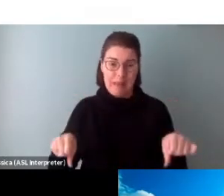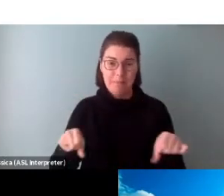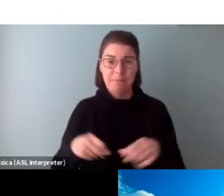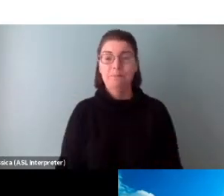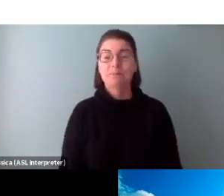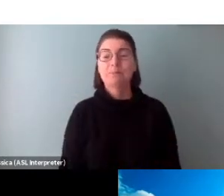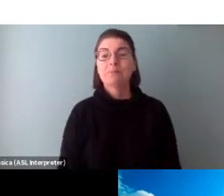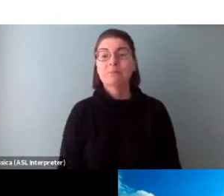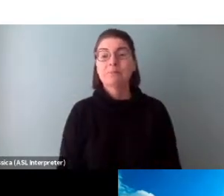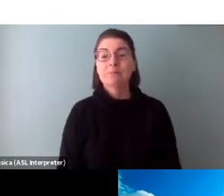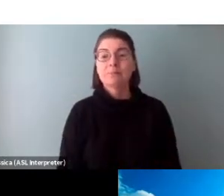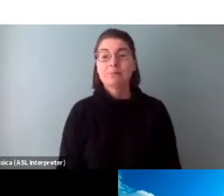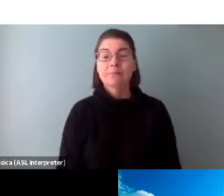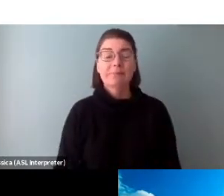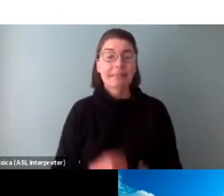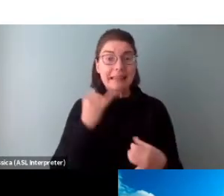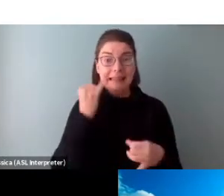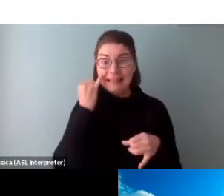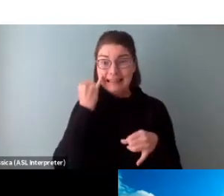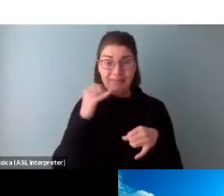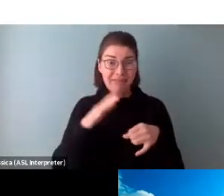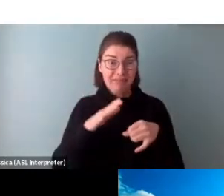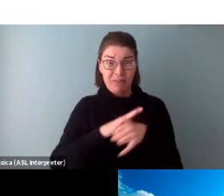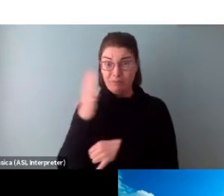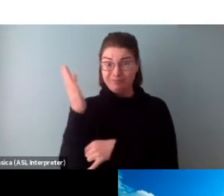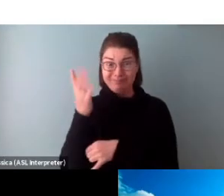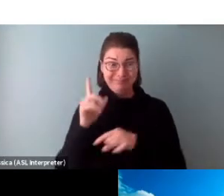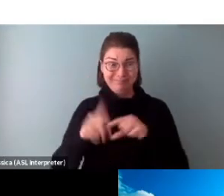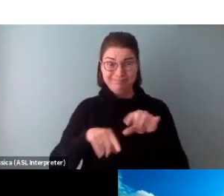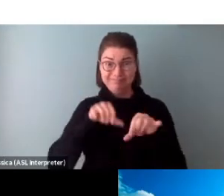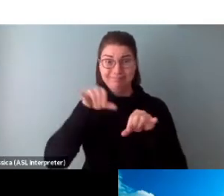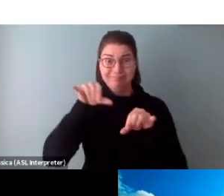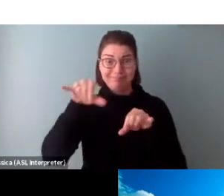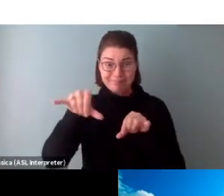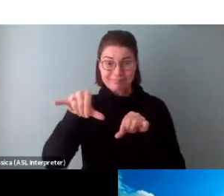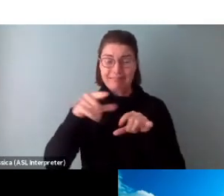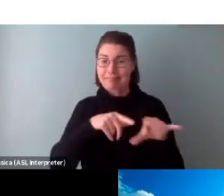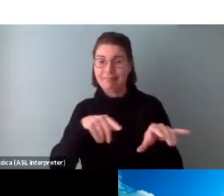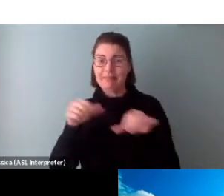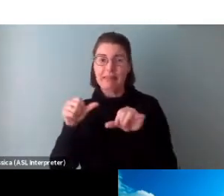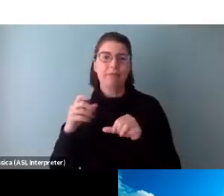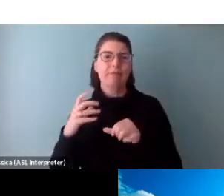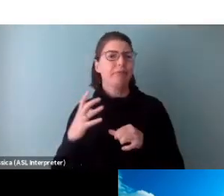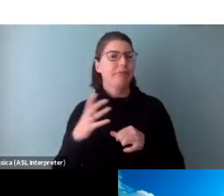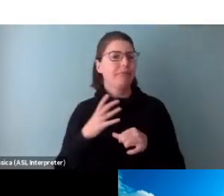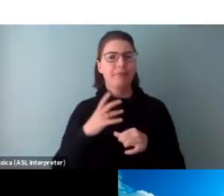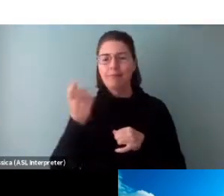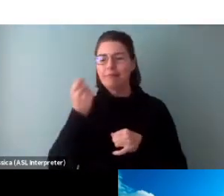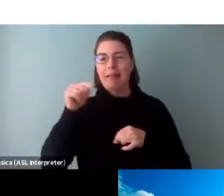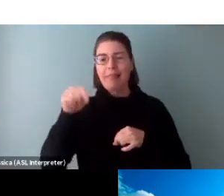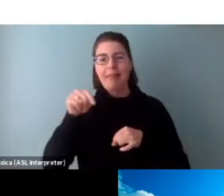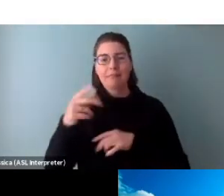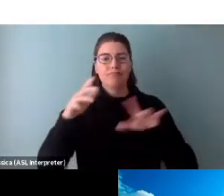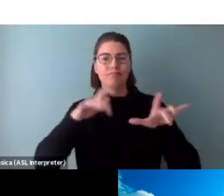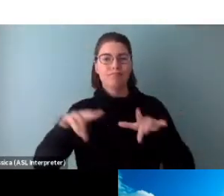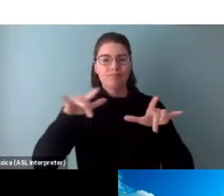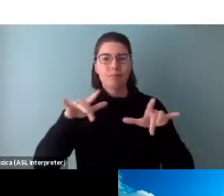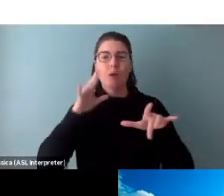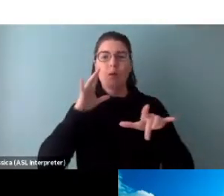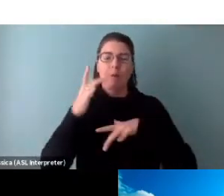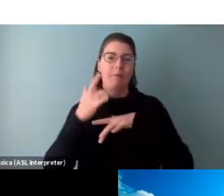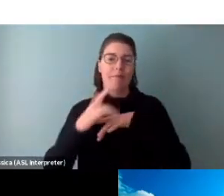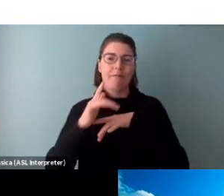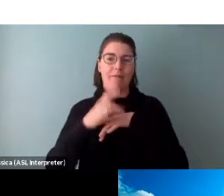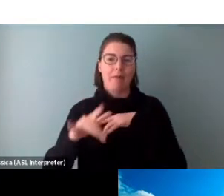If you're not able to stick around for the full presentation today, please note that the session is being recorded and will be made available